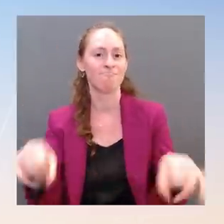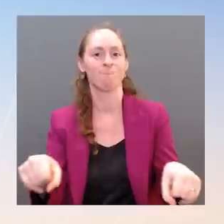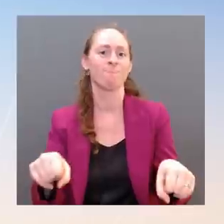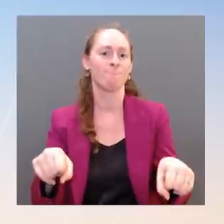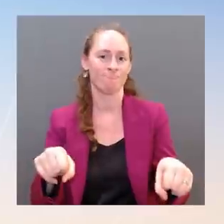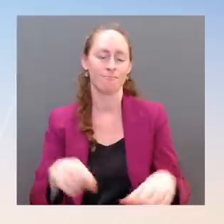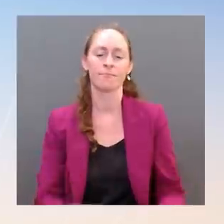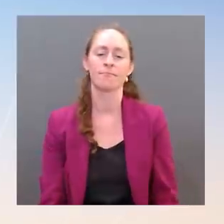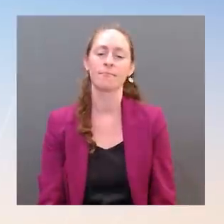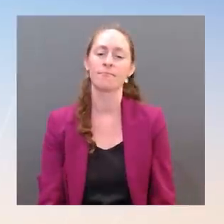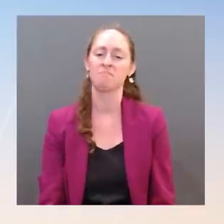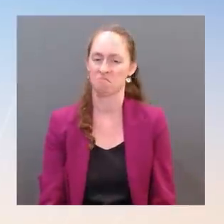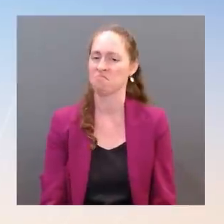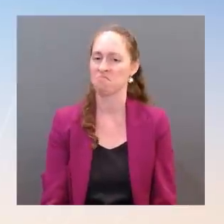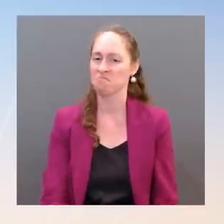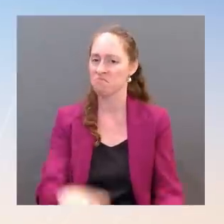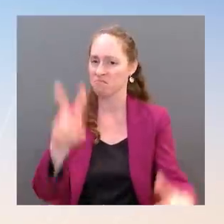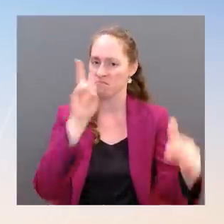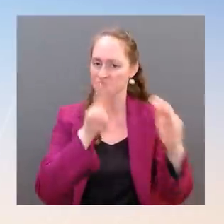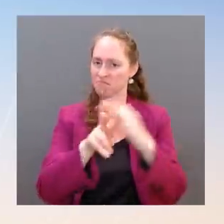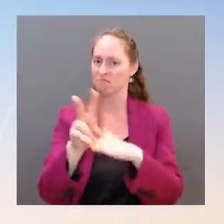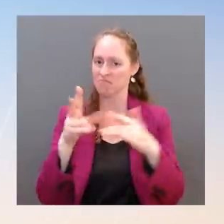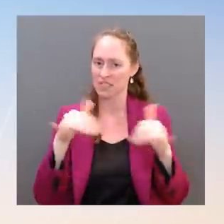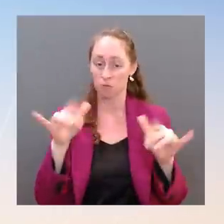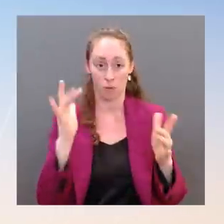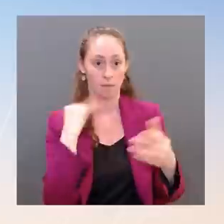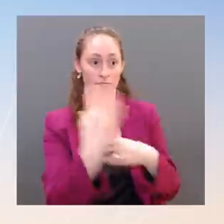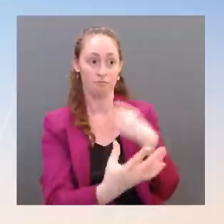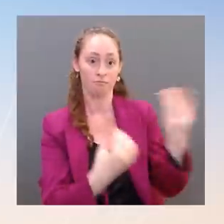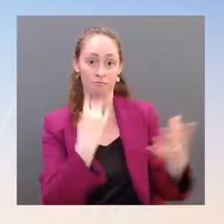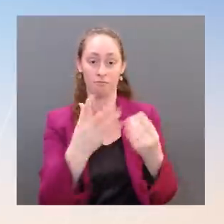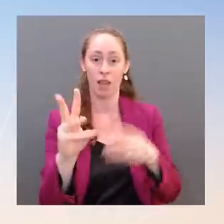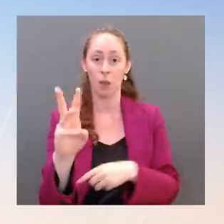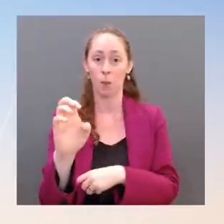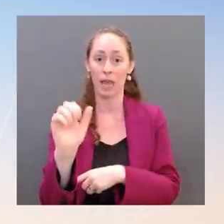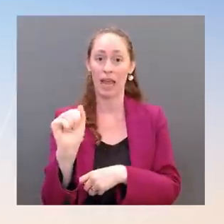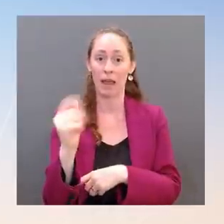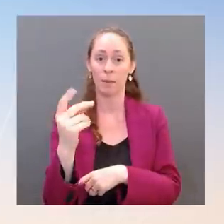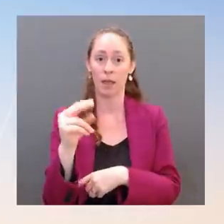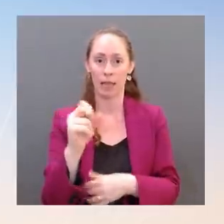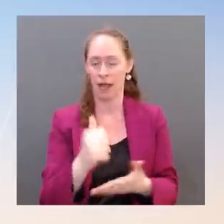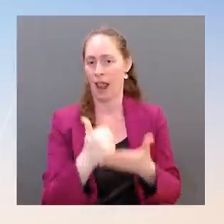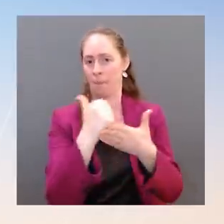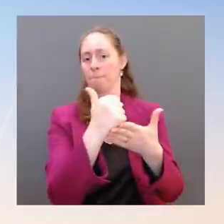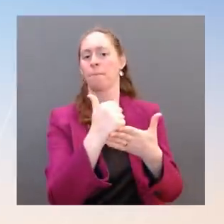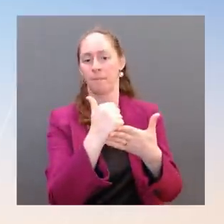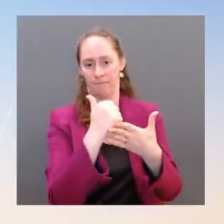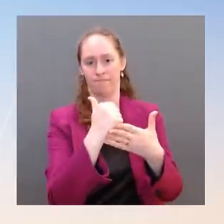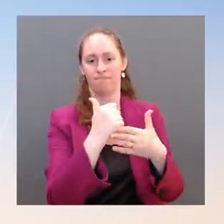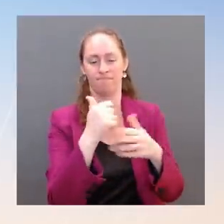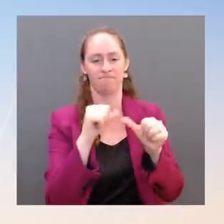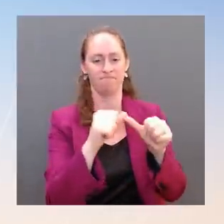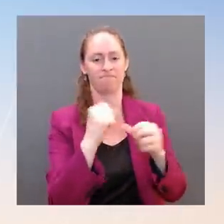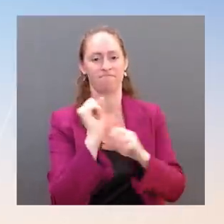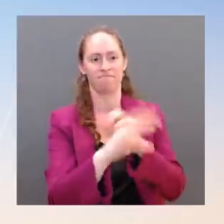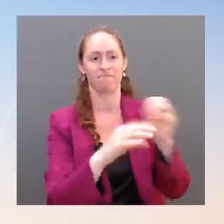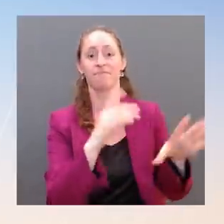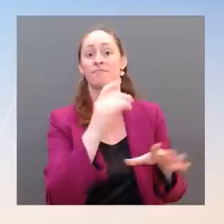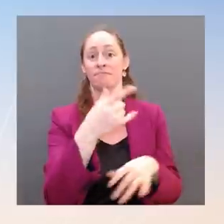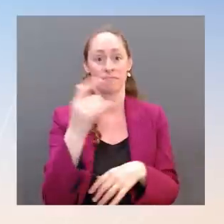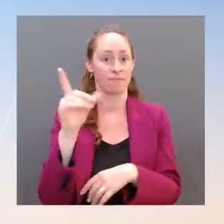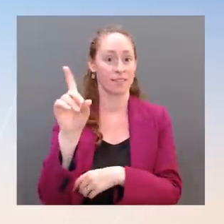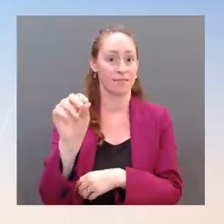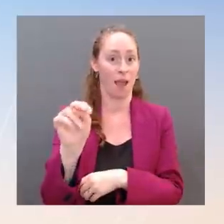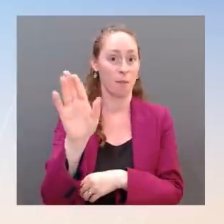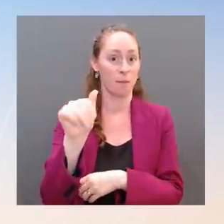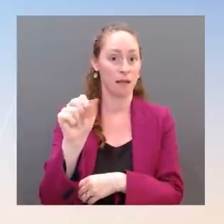territory in the Donbass as well. Yes. may a little bit about the challenges of trying to focus on the Indo-Pacific, a priority for you all from